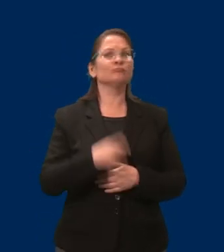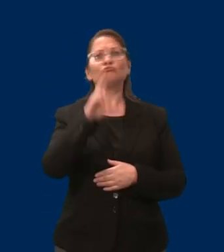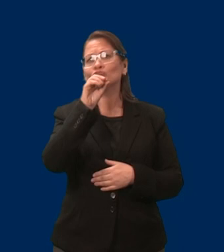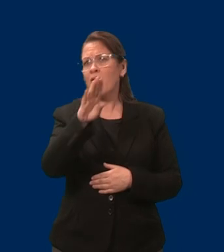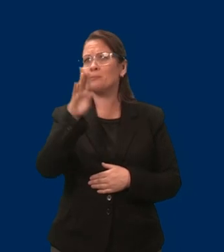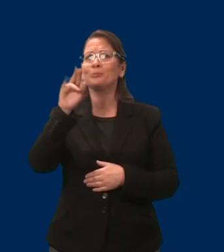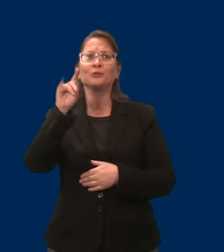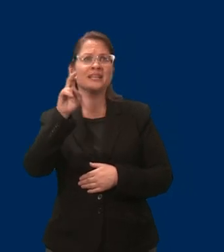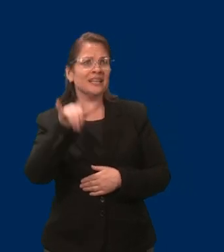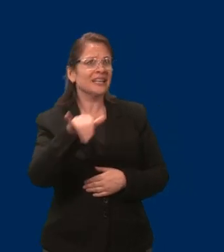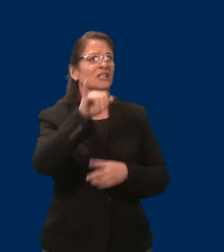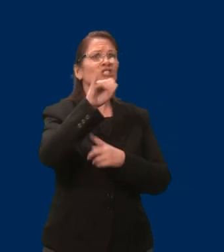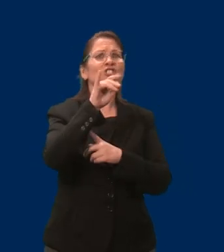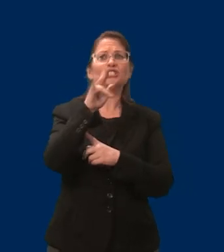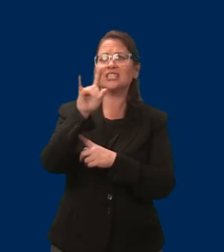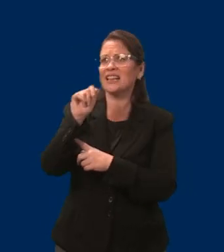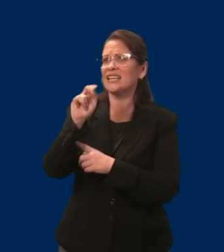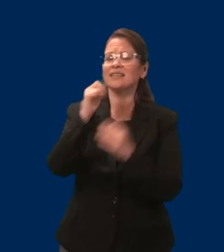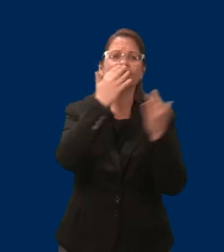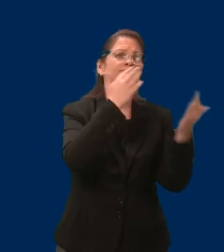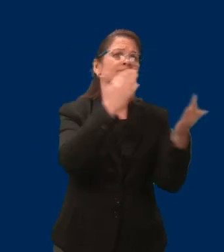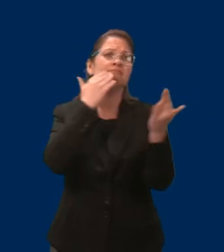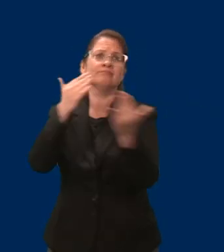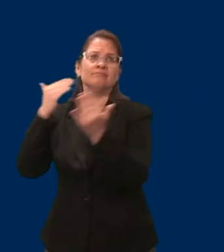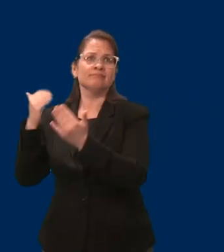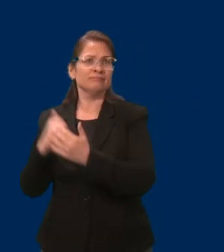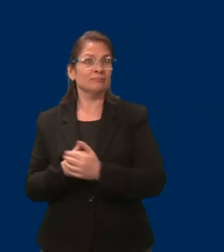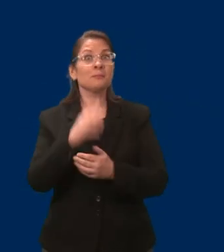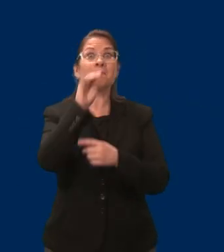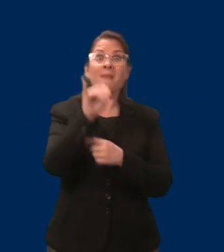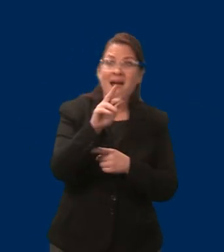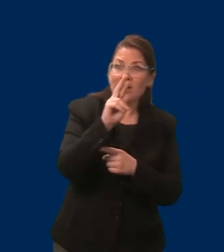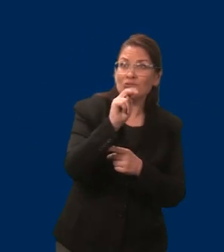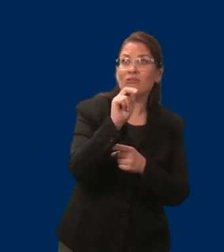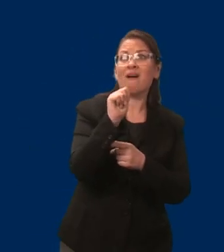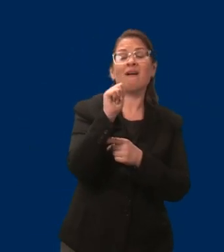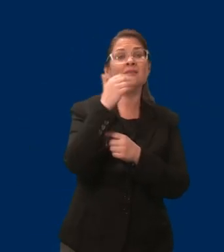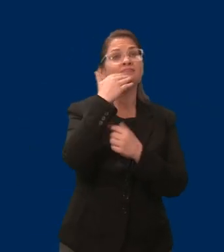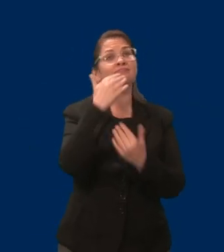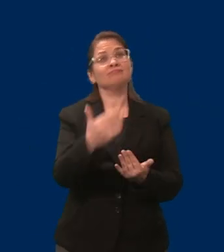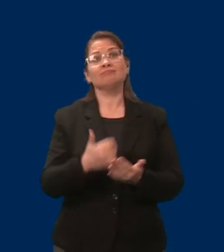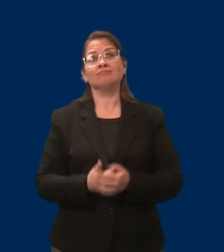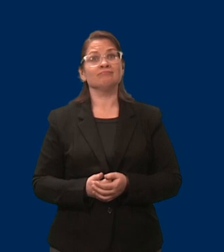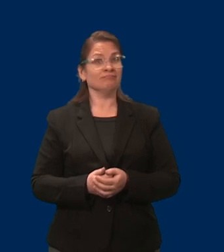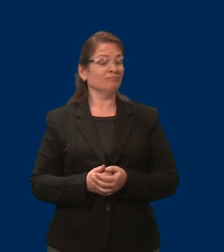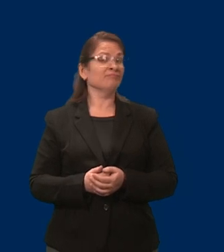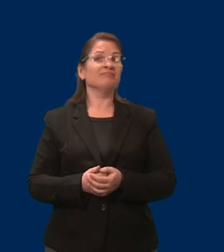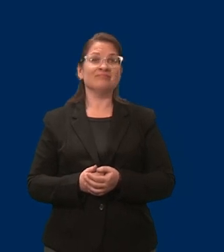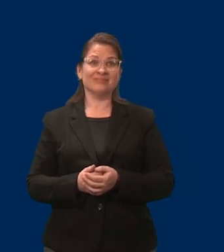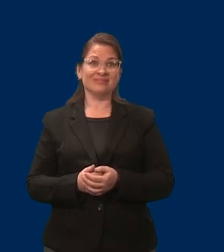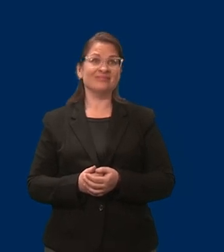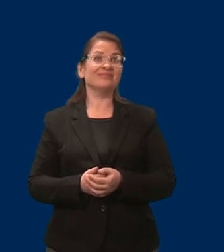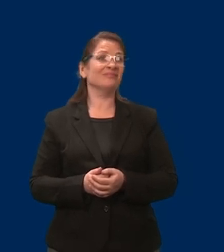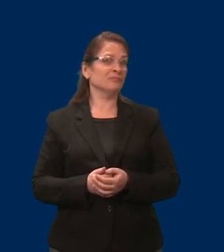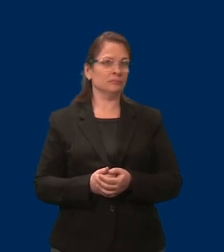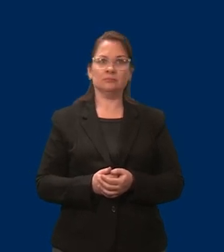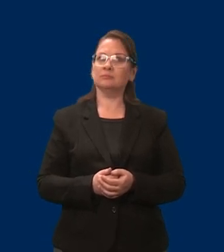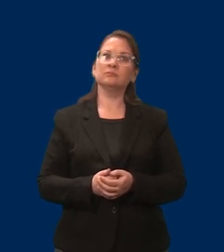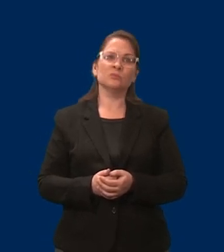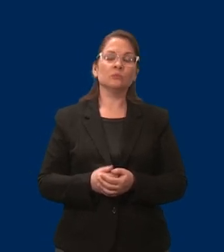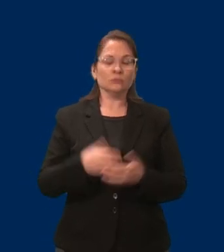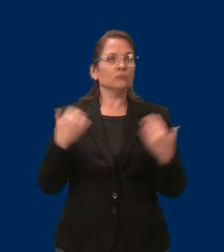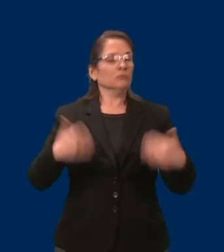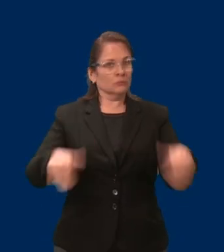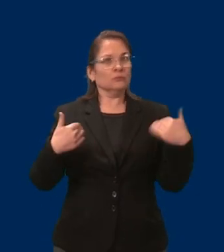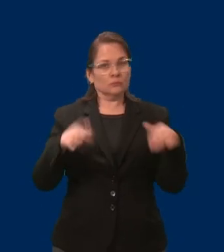Mirna. Did I get that? Mirna. I'm a little upset to hear of just the barriers